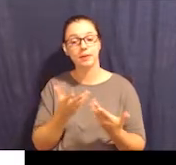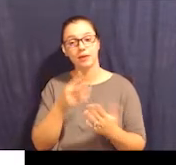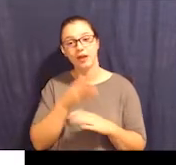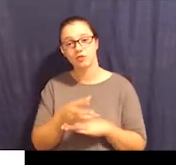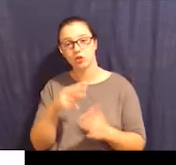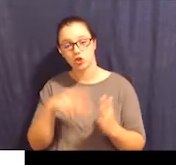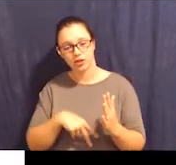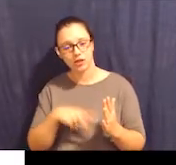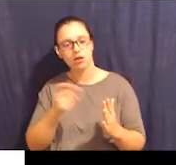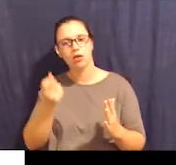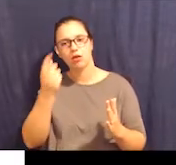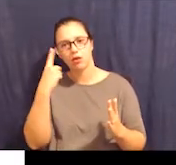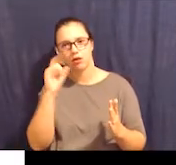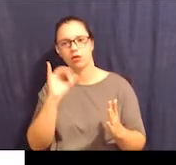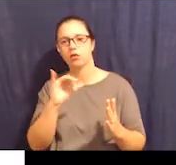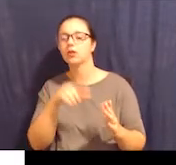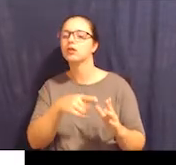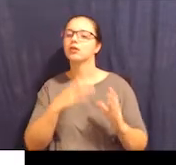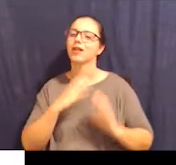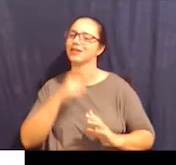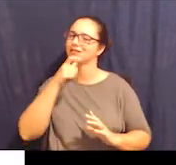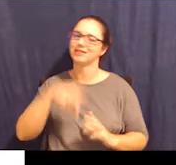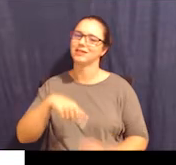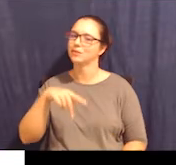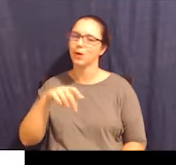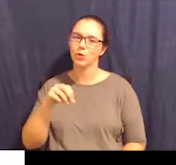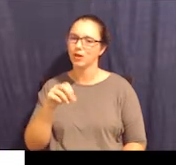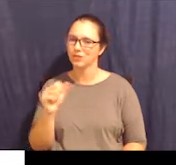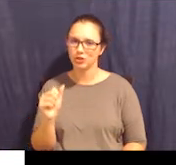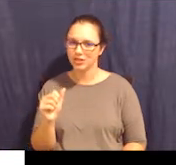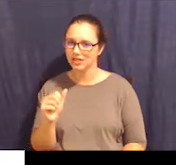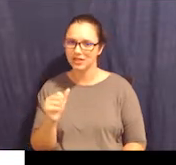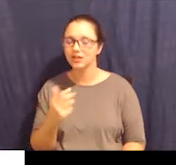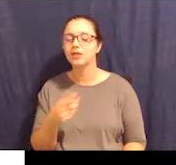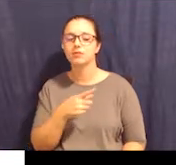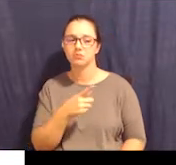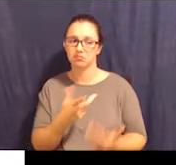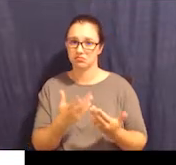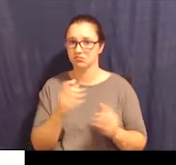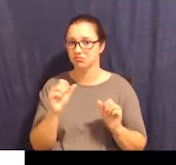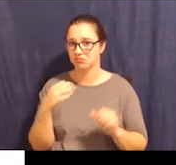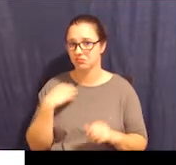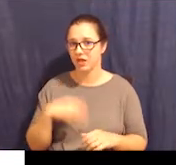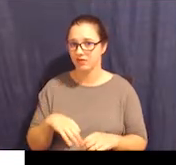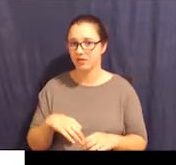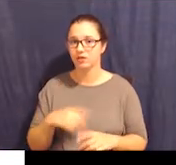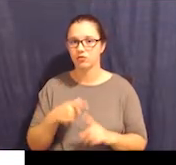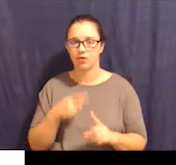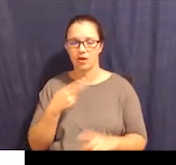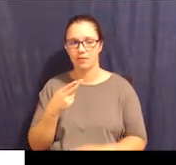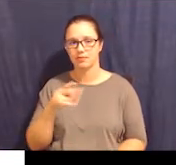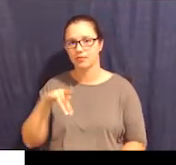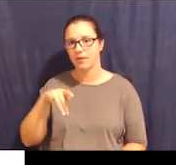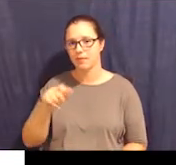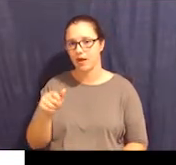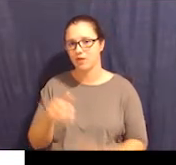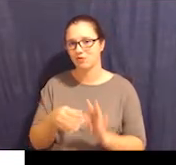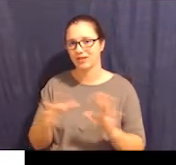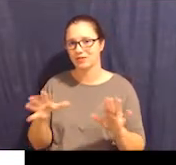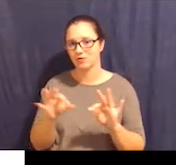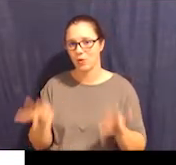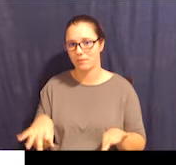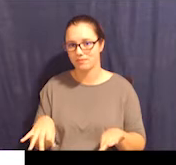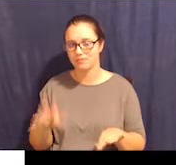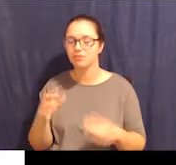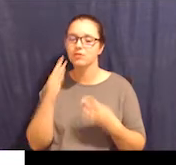looking at this, I realized, okay, so this client doesn't need a power of attorney, but maybe they could really benefit from a HIPAA release.